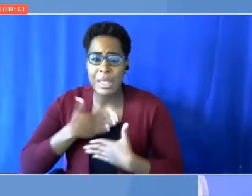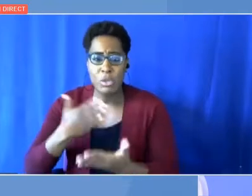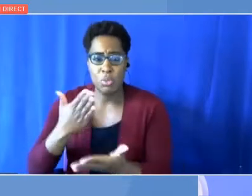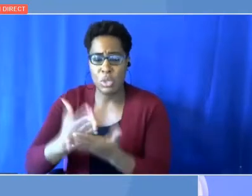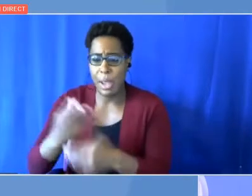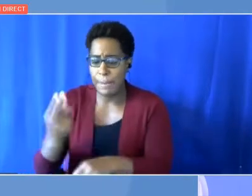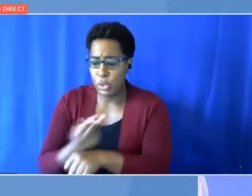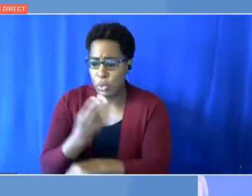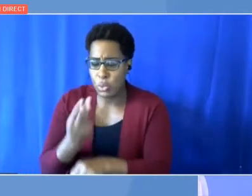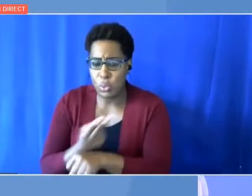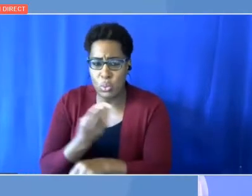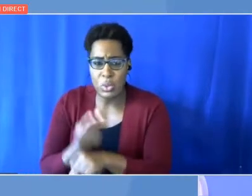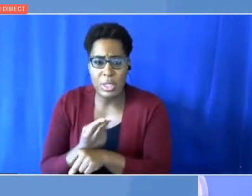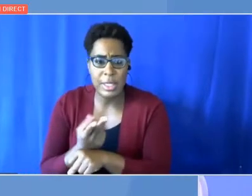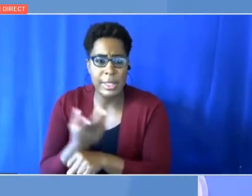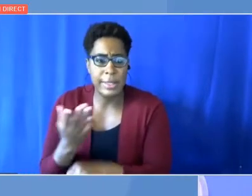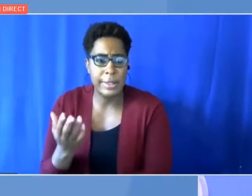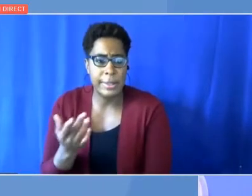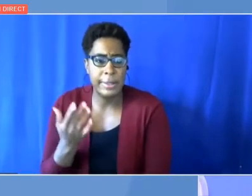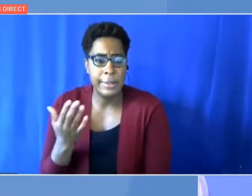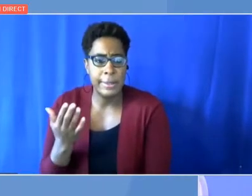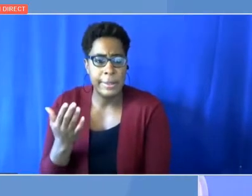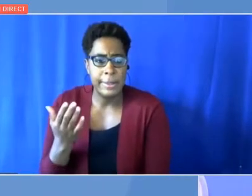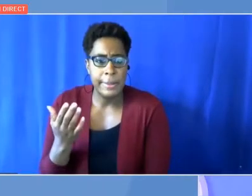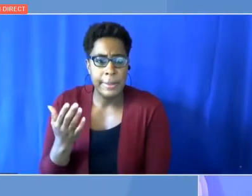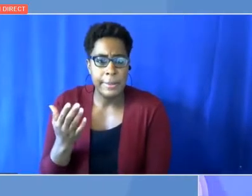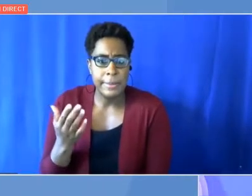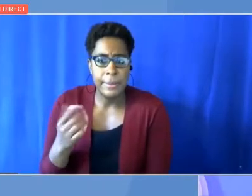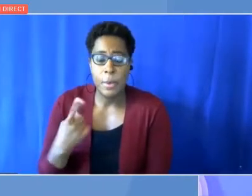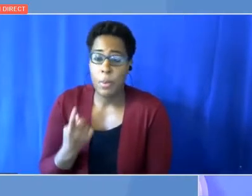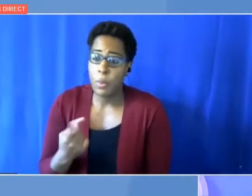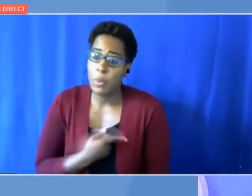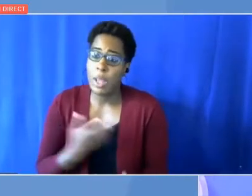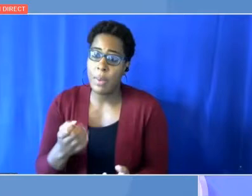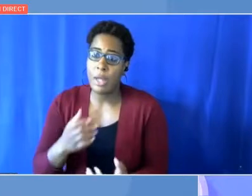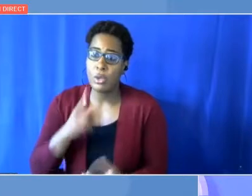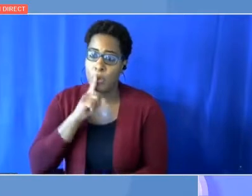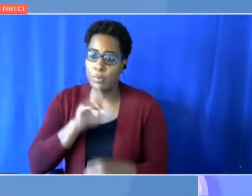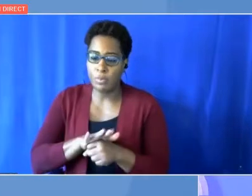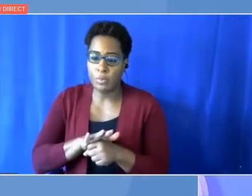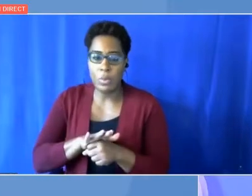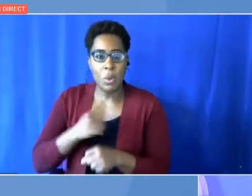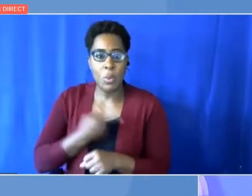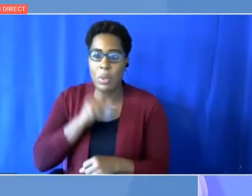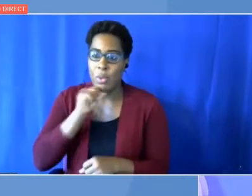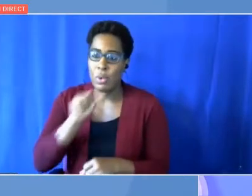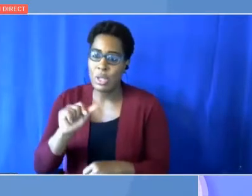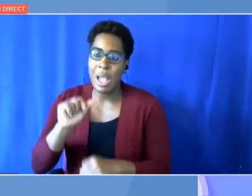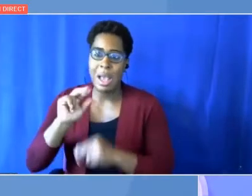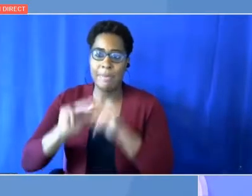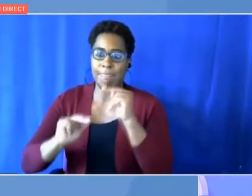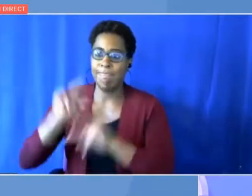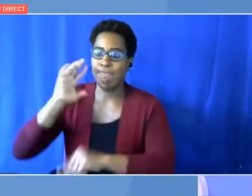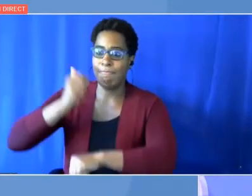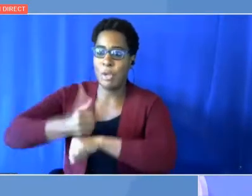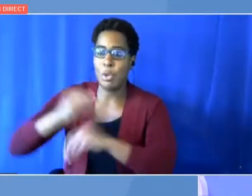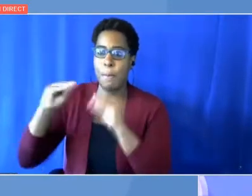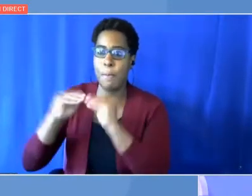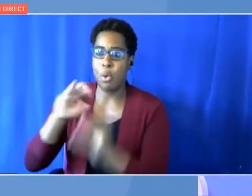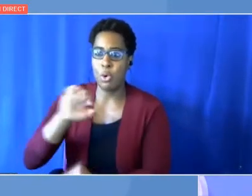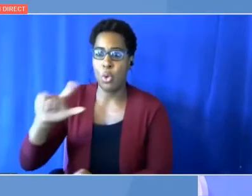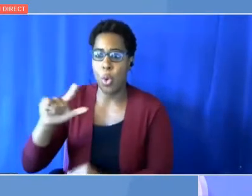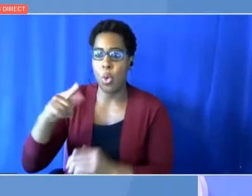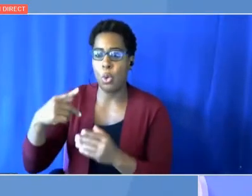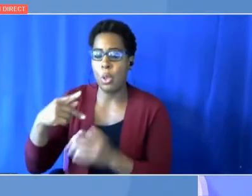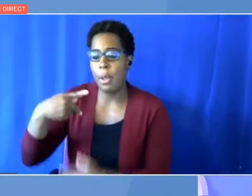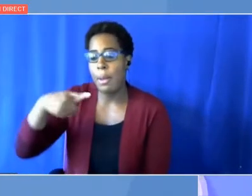to put our hands on our heart and say, we will not build any new coal plant, we swear. But I have no gas in the